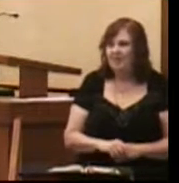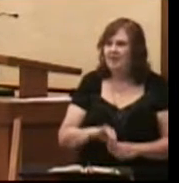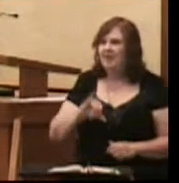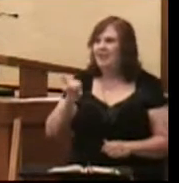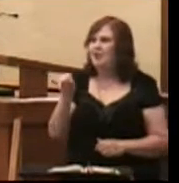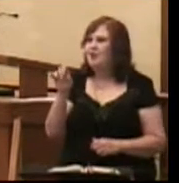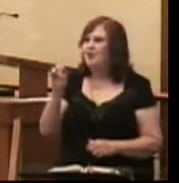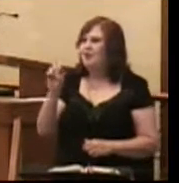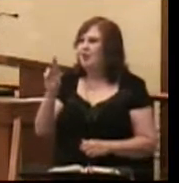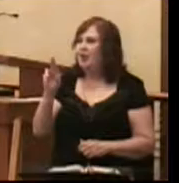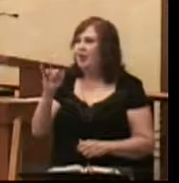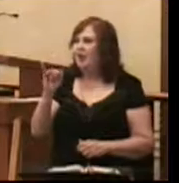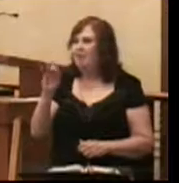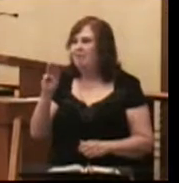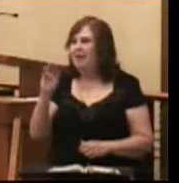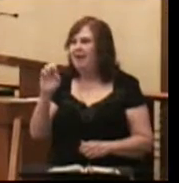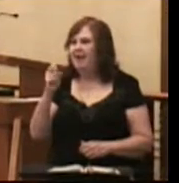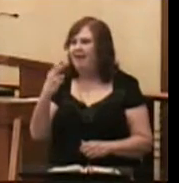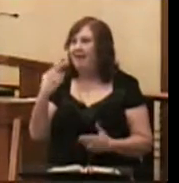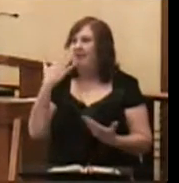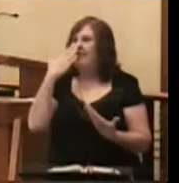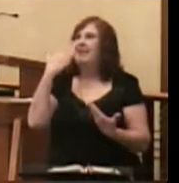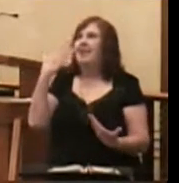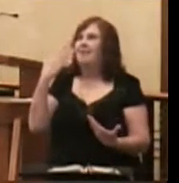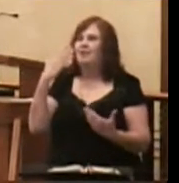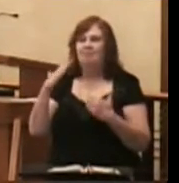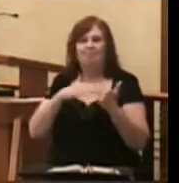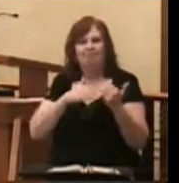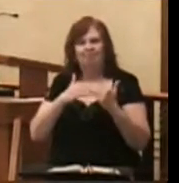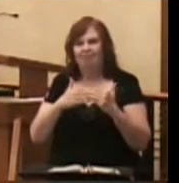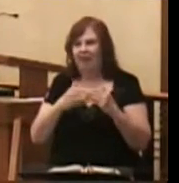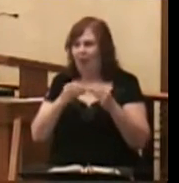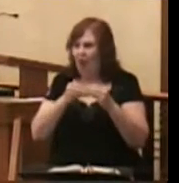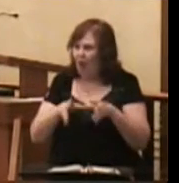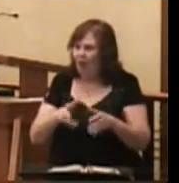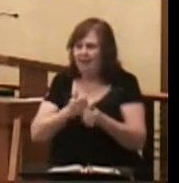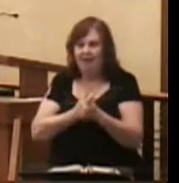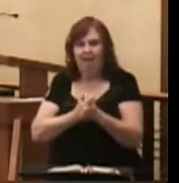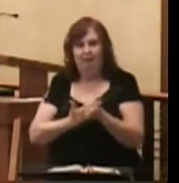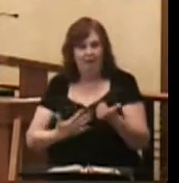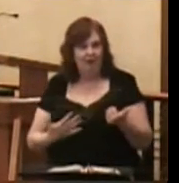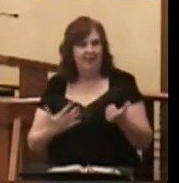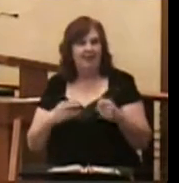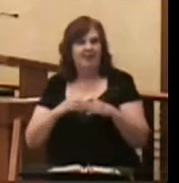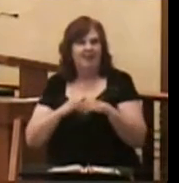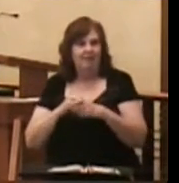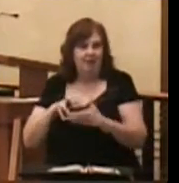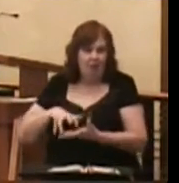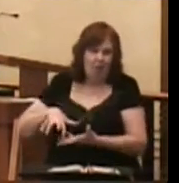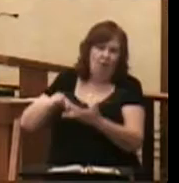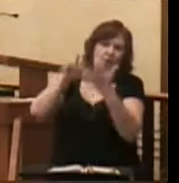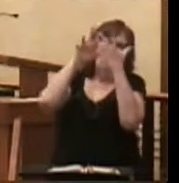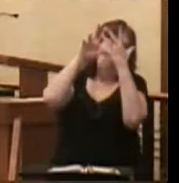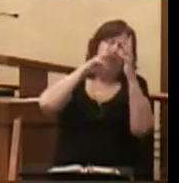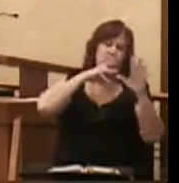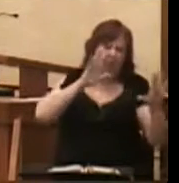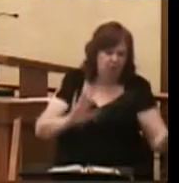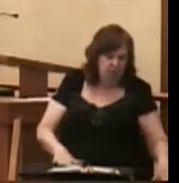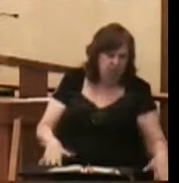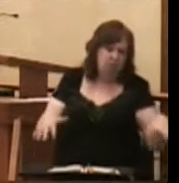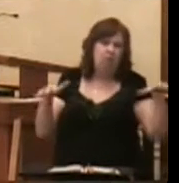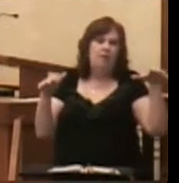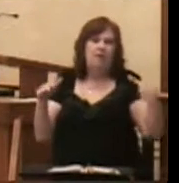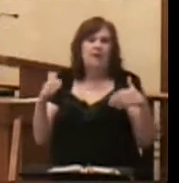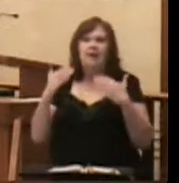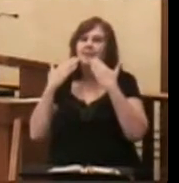Jeremiah is thankful. In spite of having lost everything in the hurricane, he is thankful